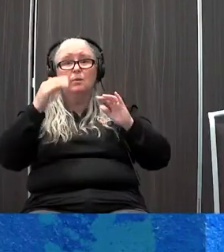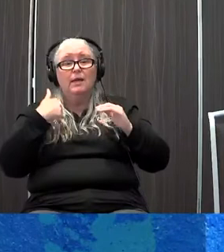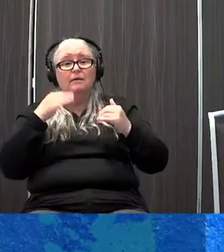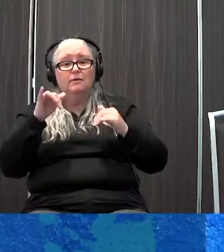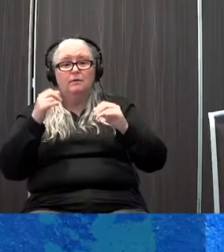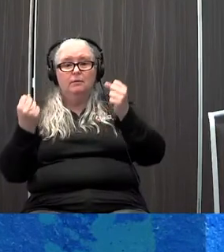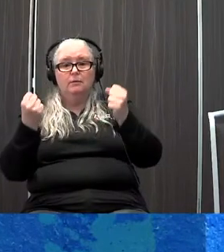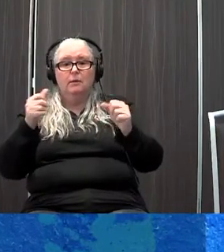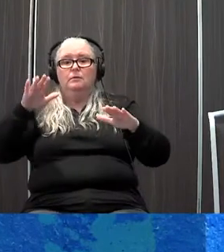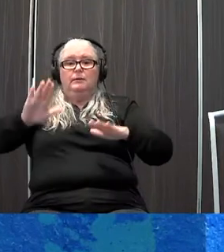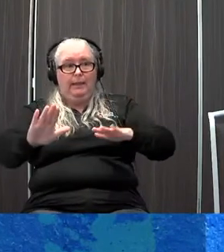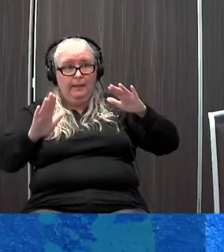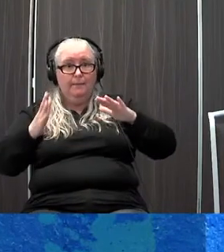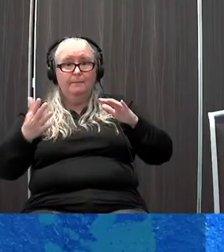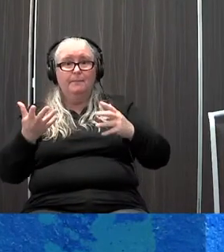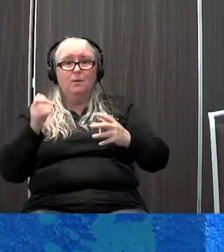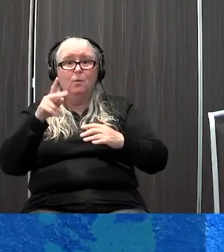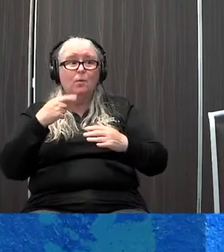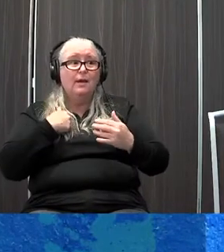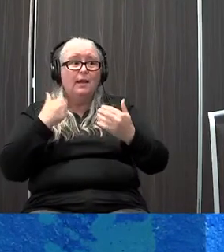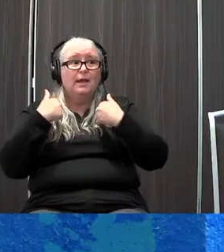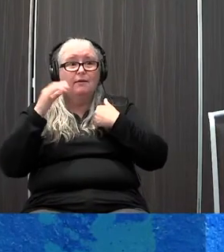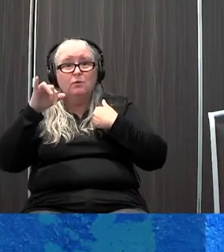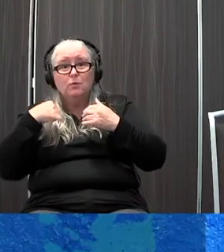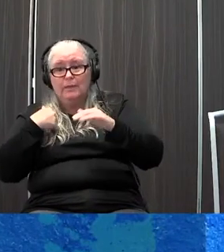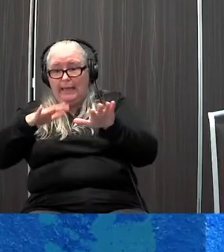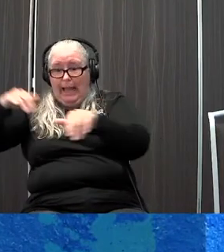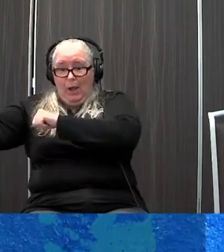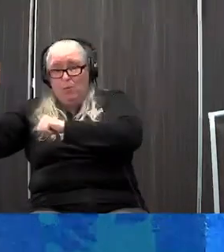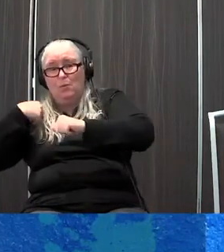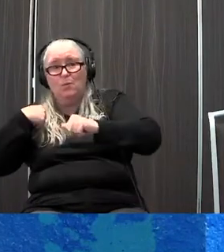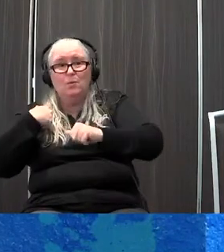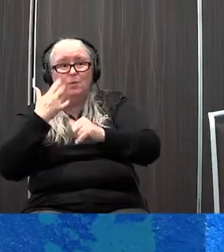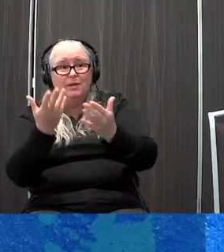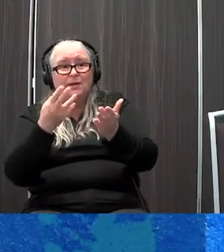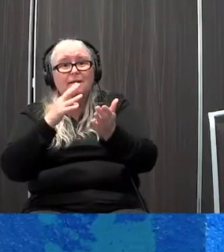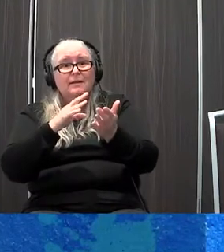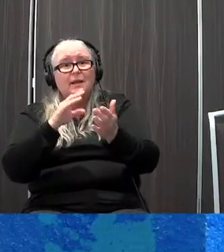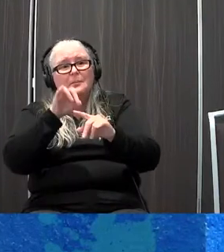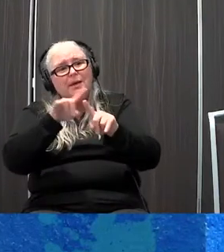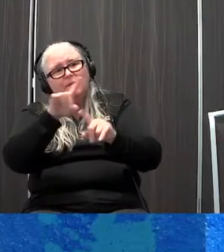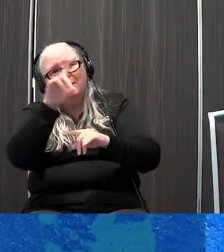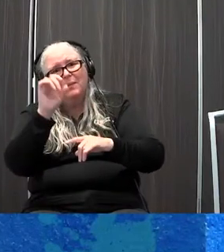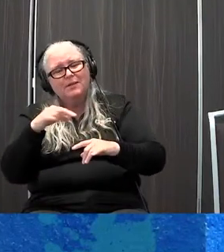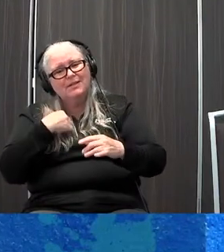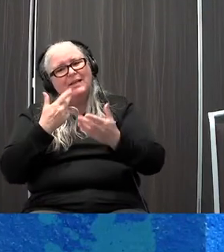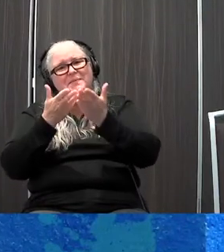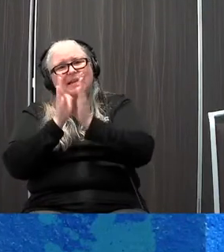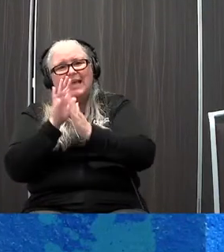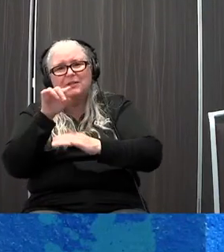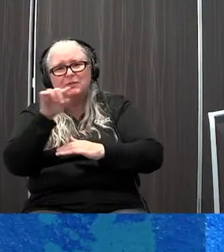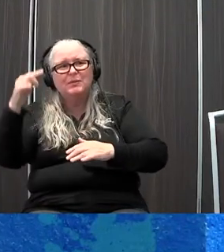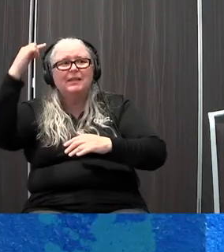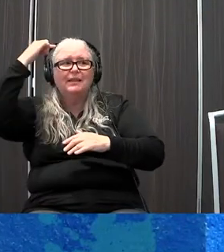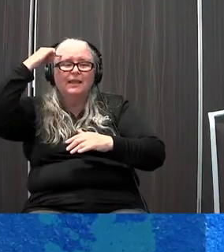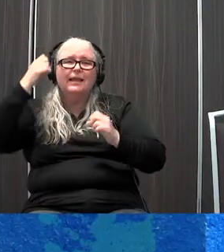on the brakes, or it's going to be what's going to have you, you know, get out of harm's way. But the question is, and I'd ask you this, and think about this for